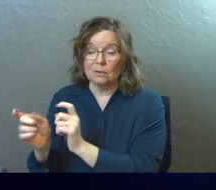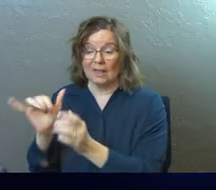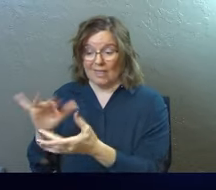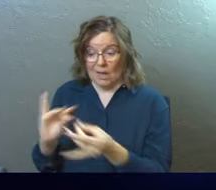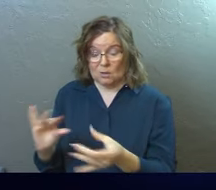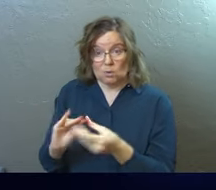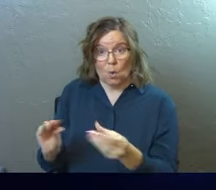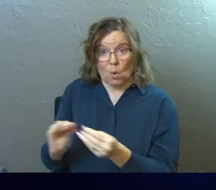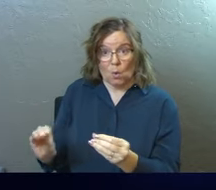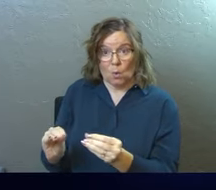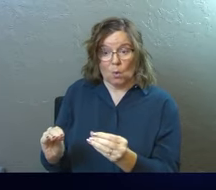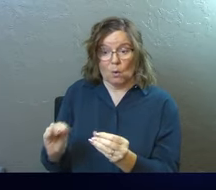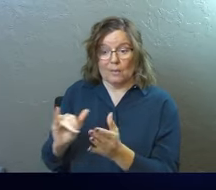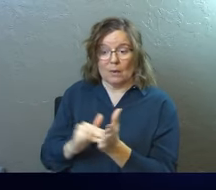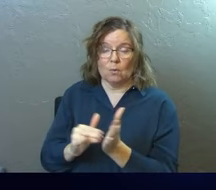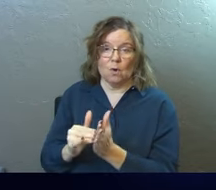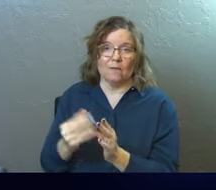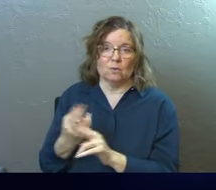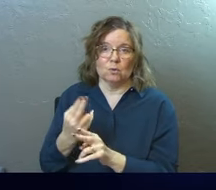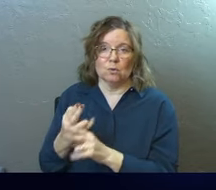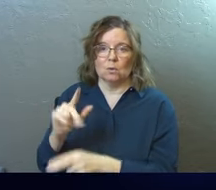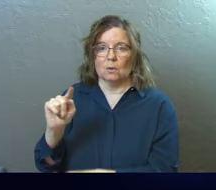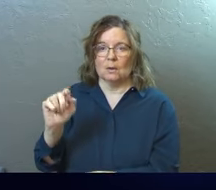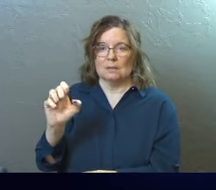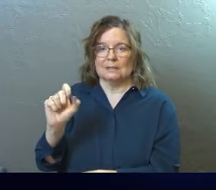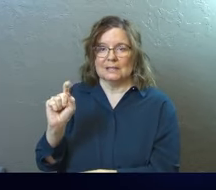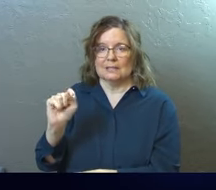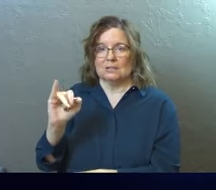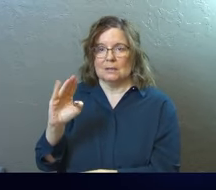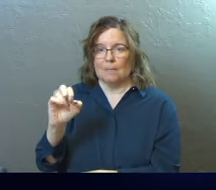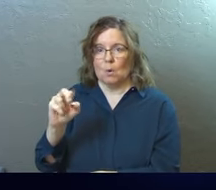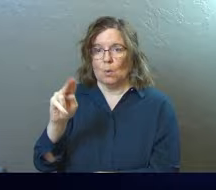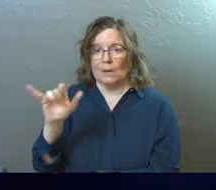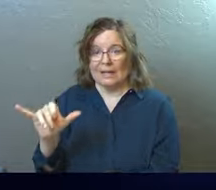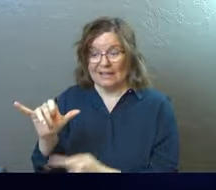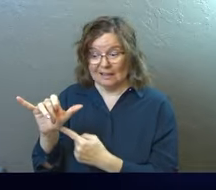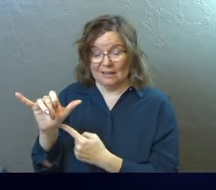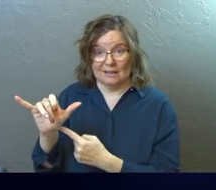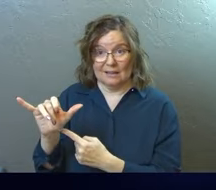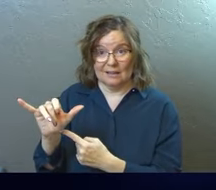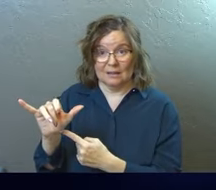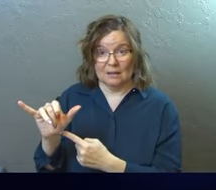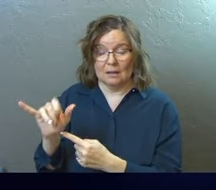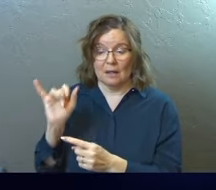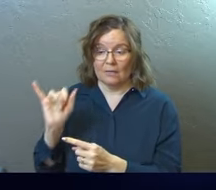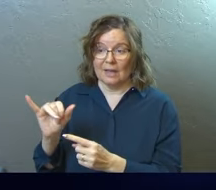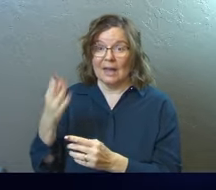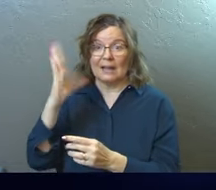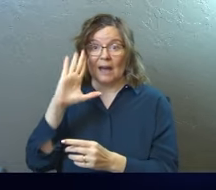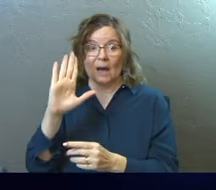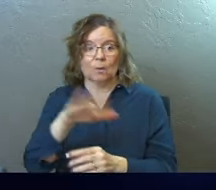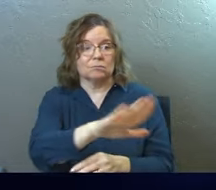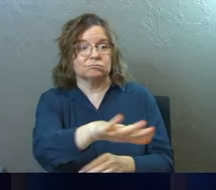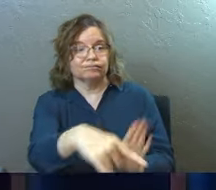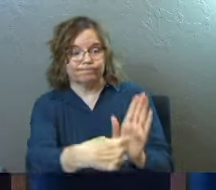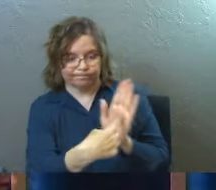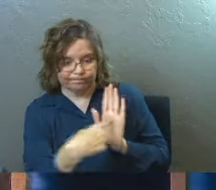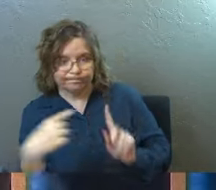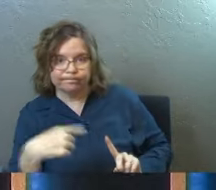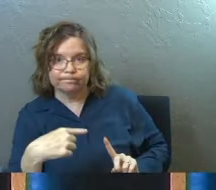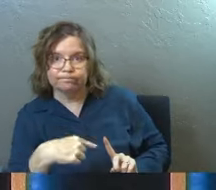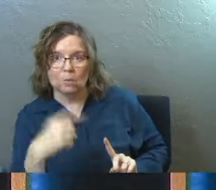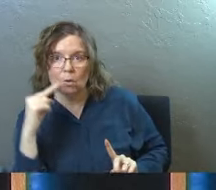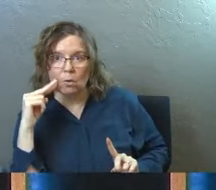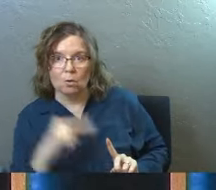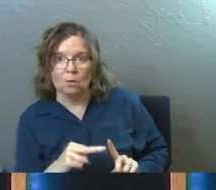testimony is the word that we often use in the church. That testimony, God is going to point to it. Not just